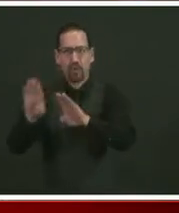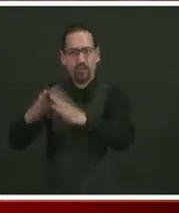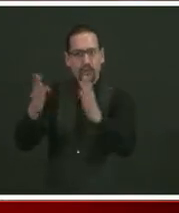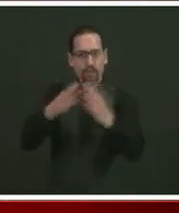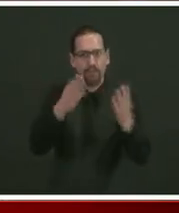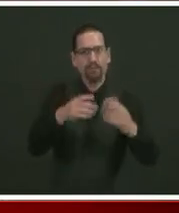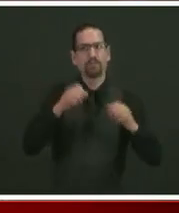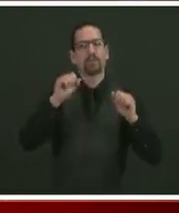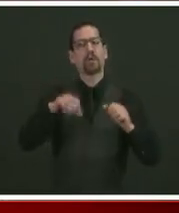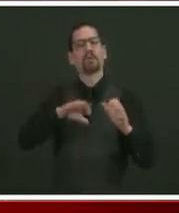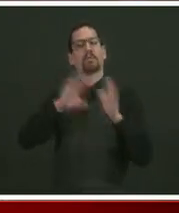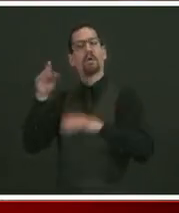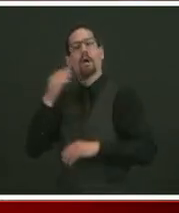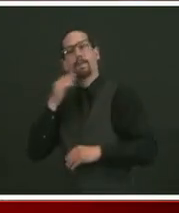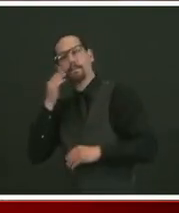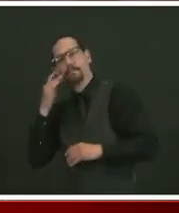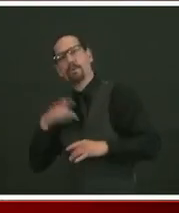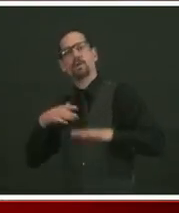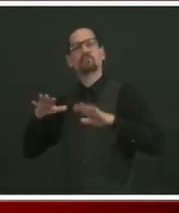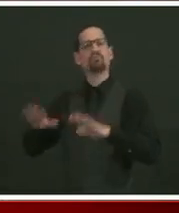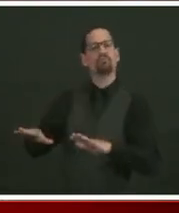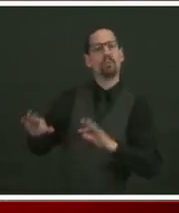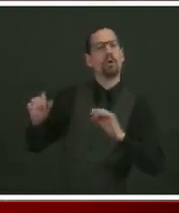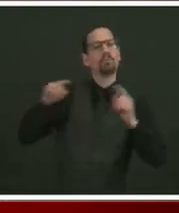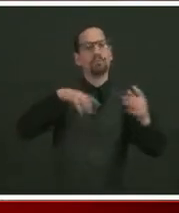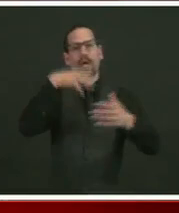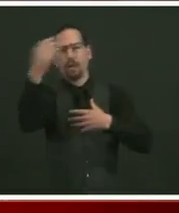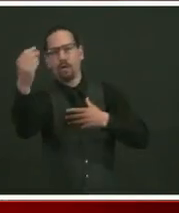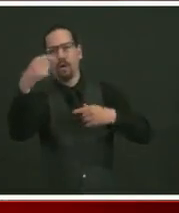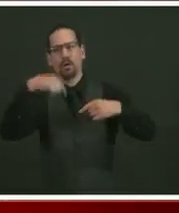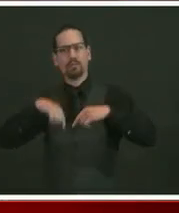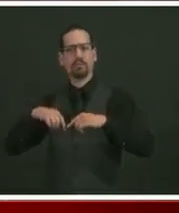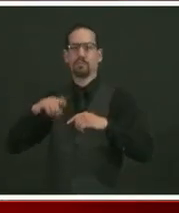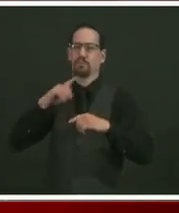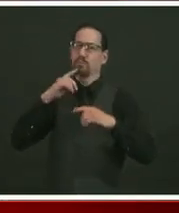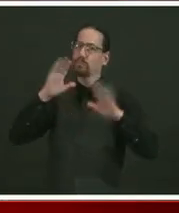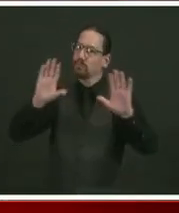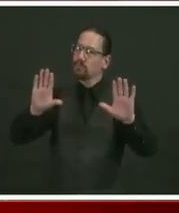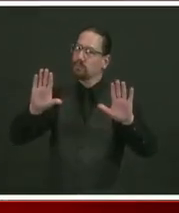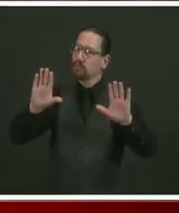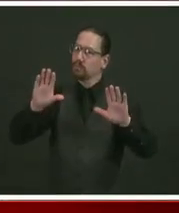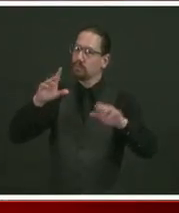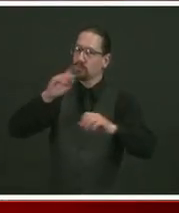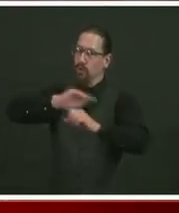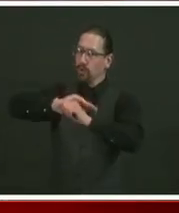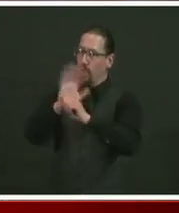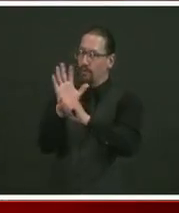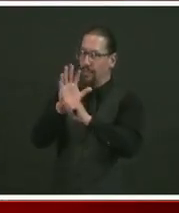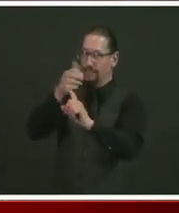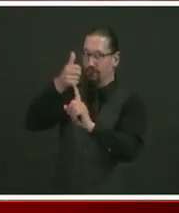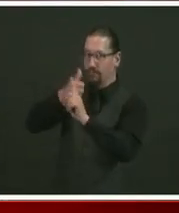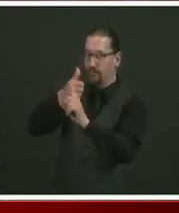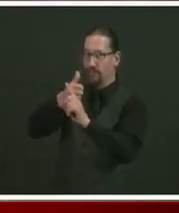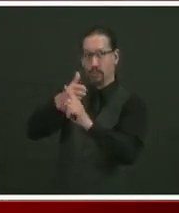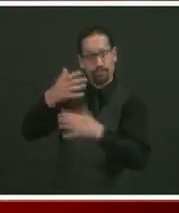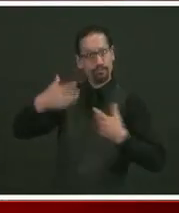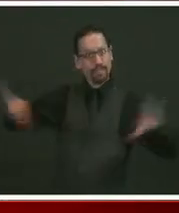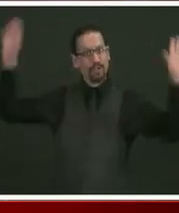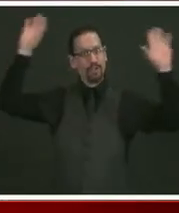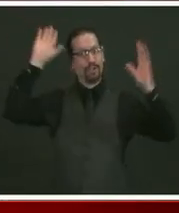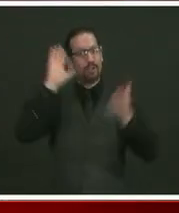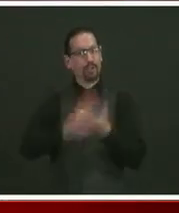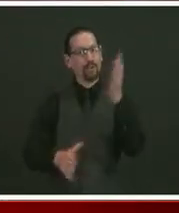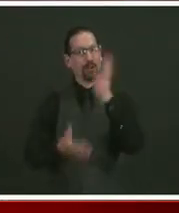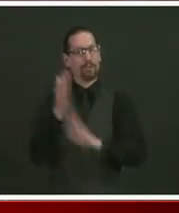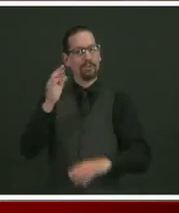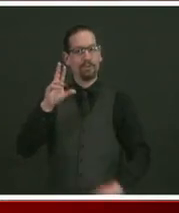continue to remind you the virus isn't gone. It is not going to be gone. It's still here. It's still dangerous.